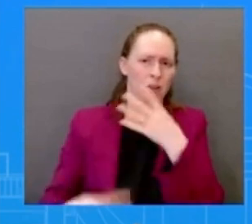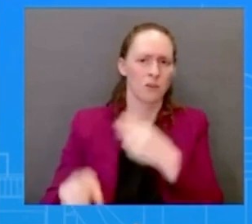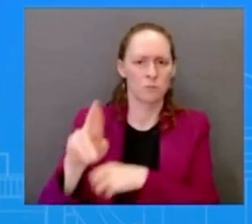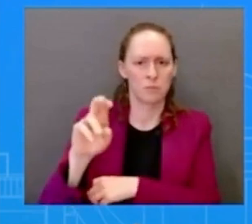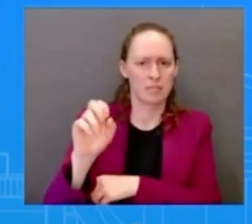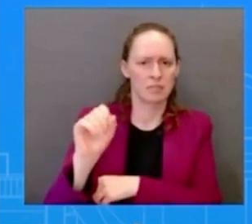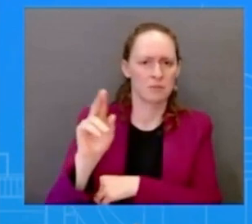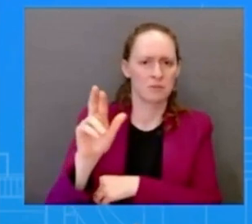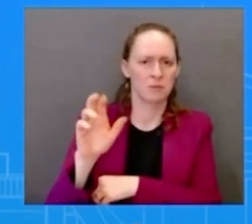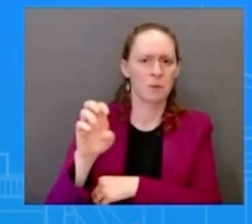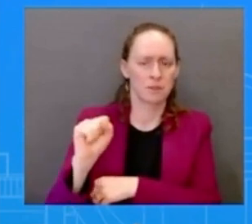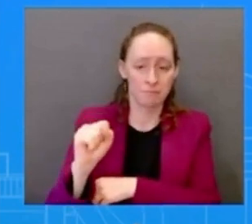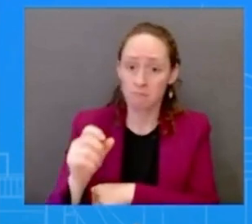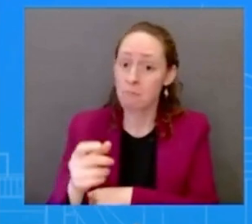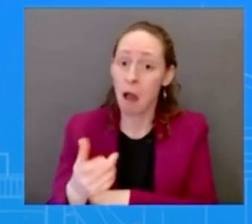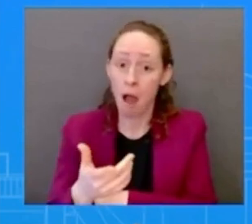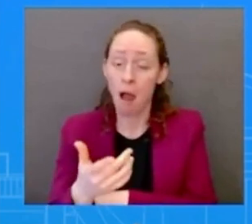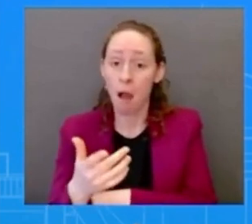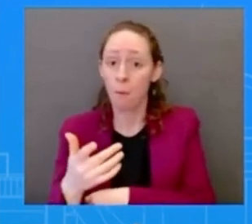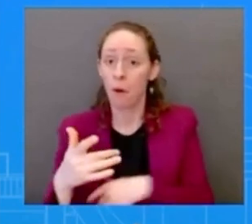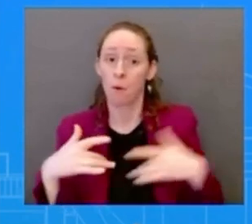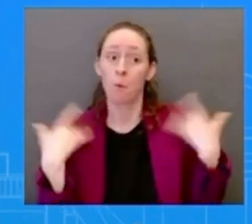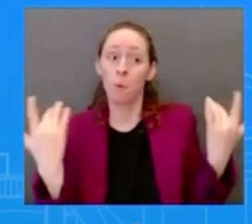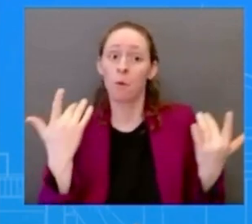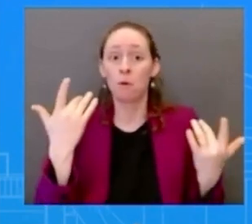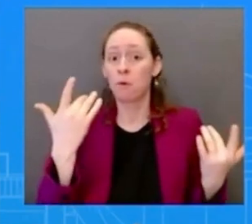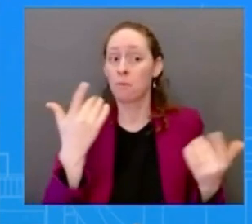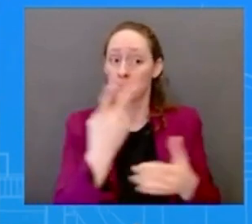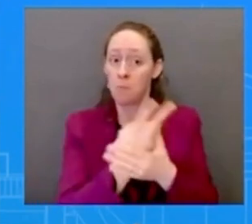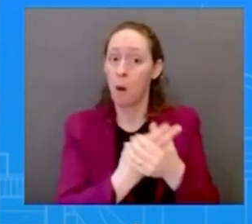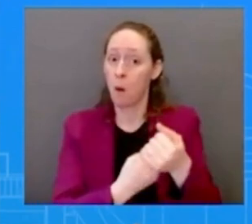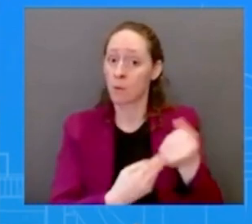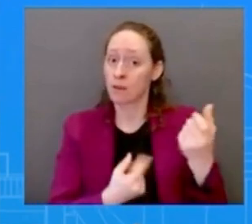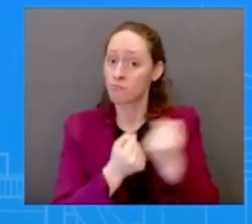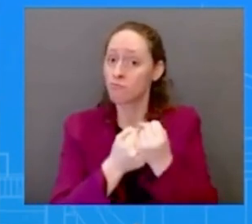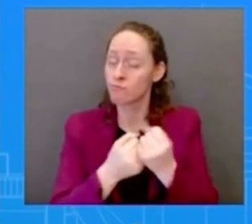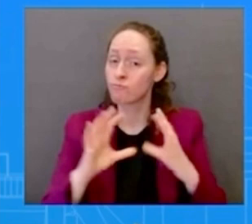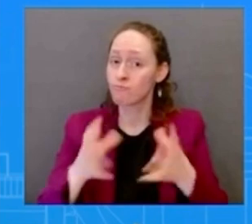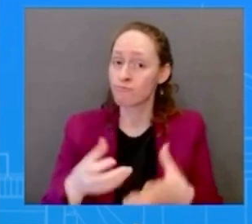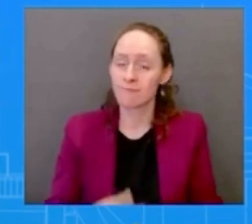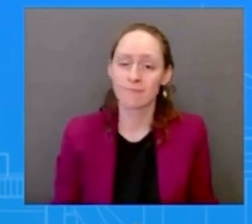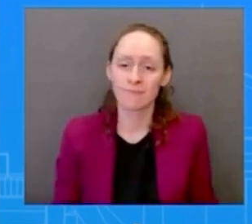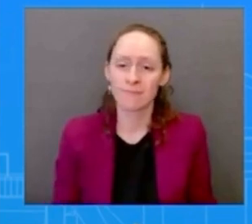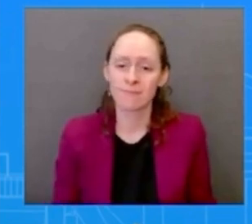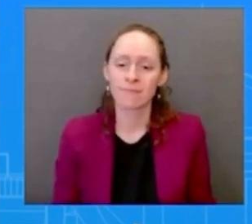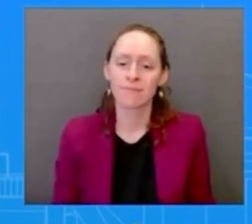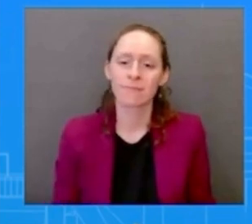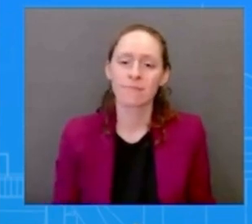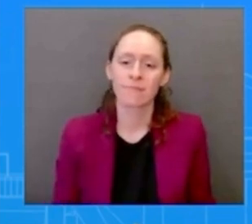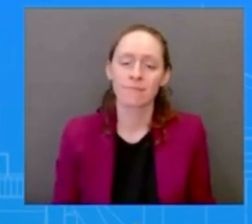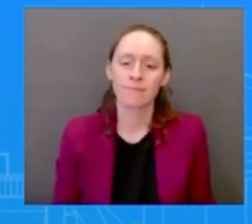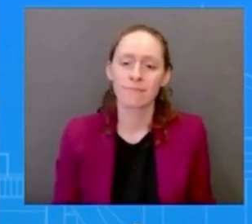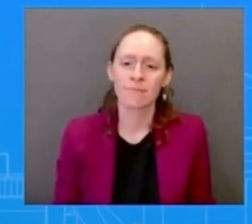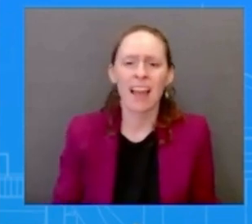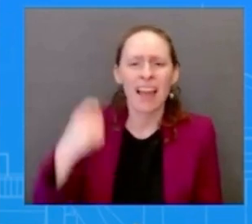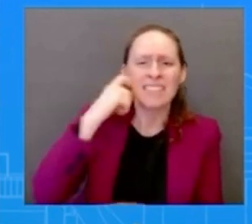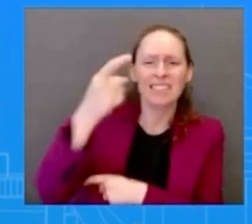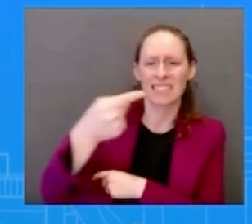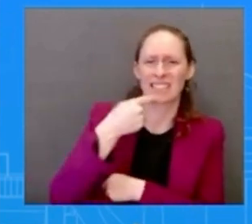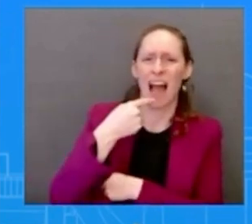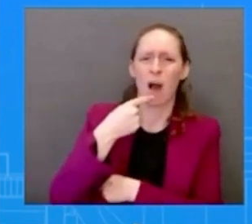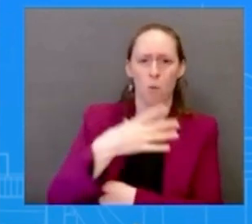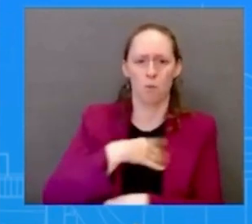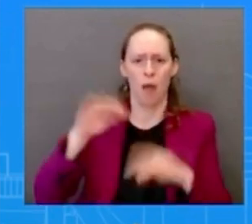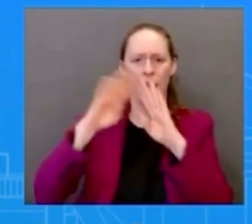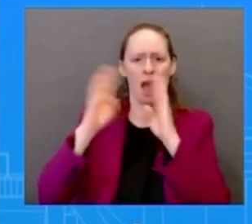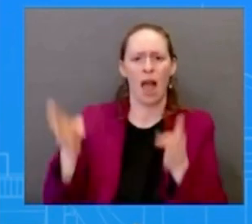thanks reen you said the white house tries to stay away from the syphius process but has there been any communication between the white house and syphius on